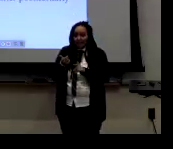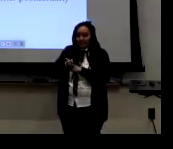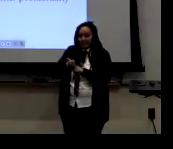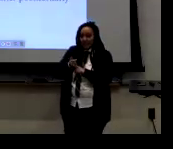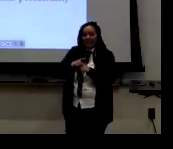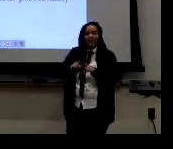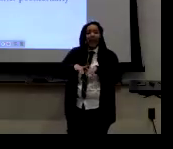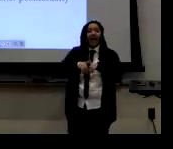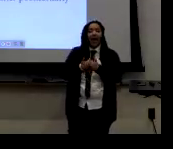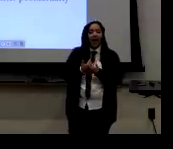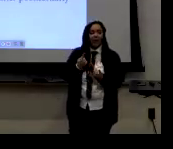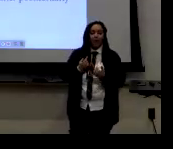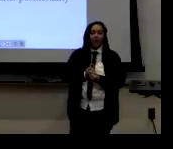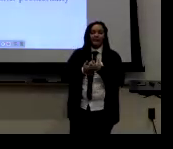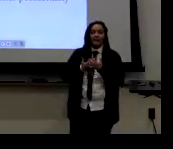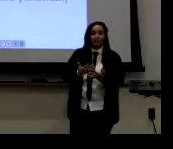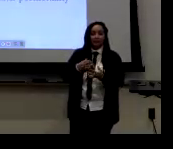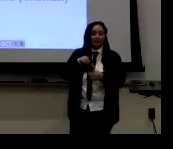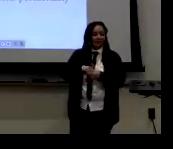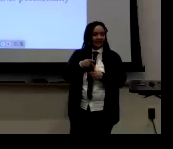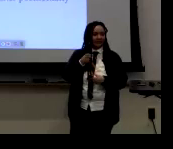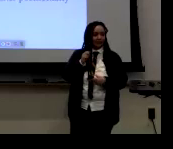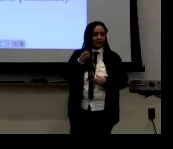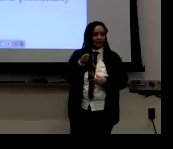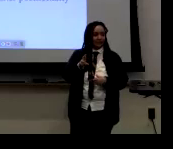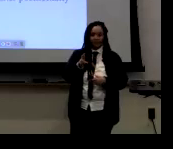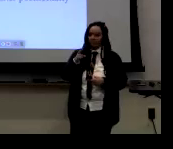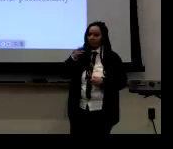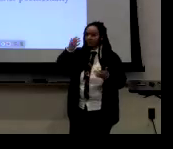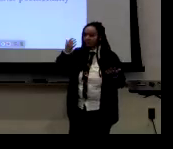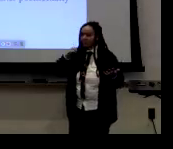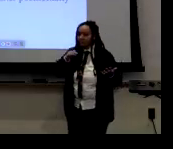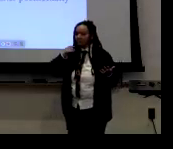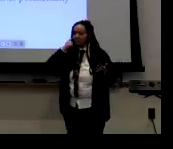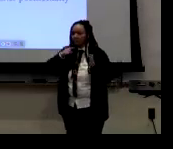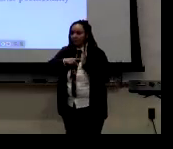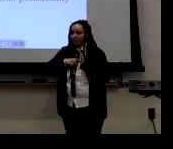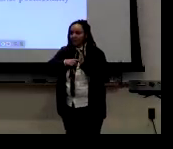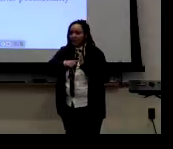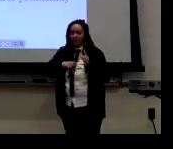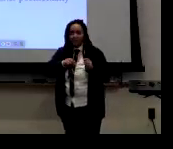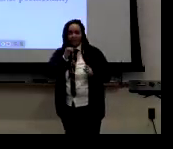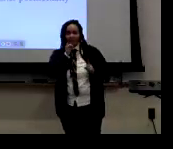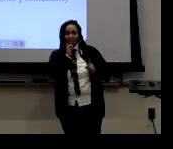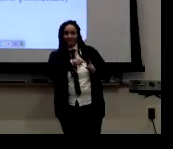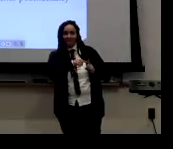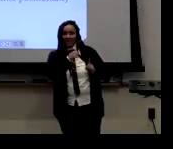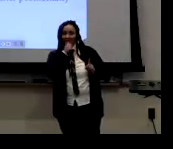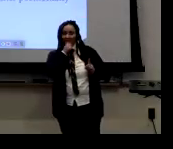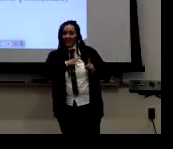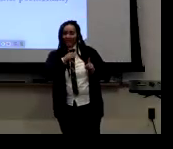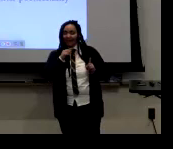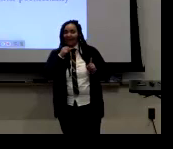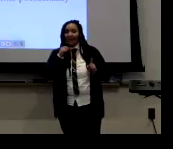It's not a, only because of sign language itself. But how you express yourself with your gender identity.